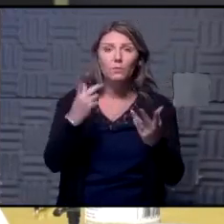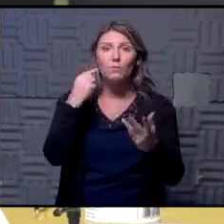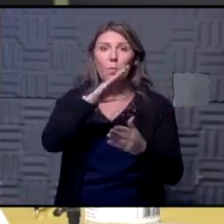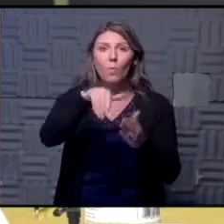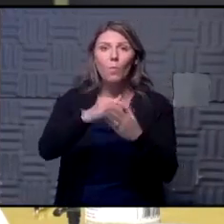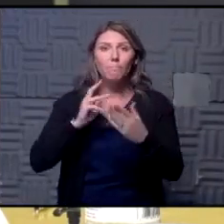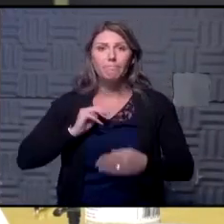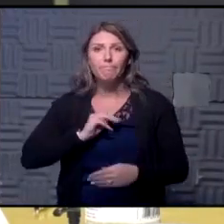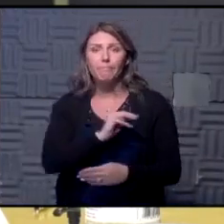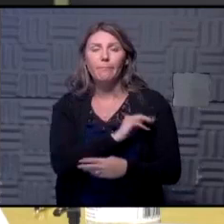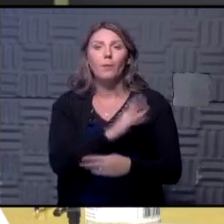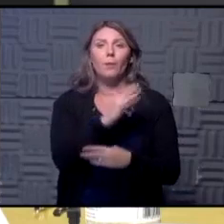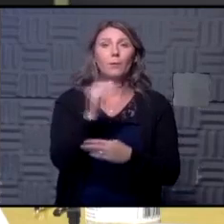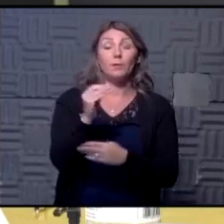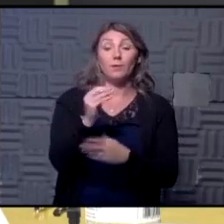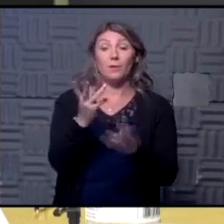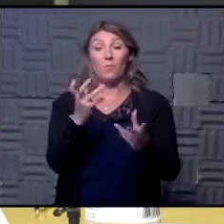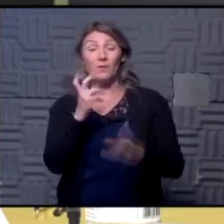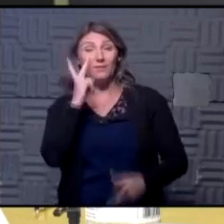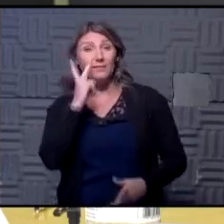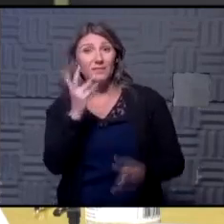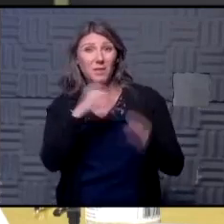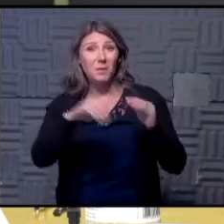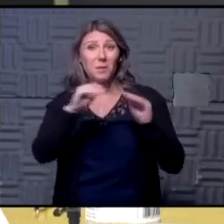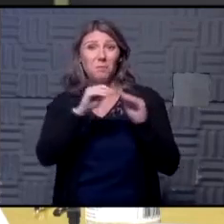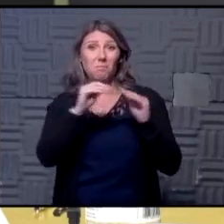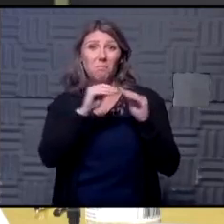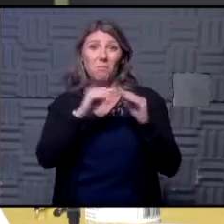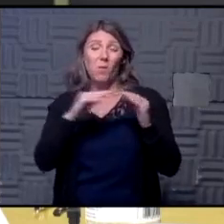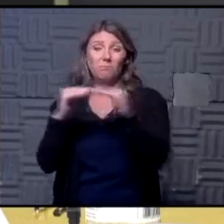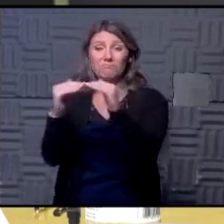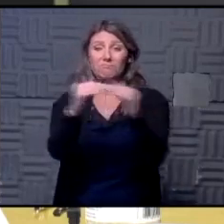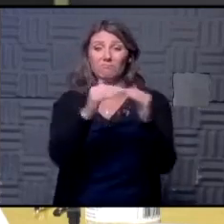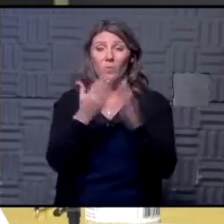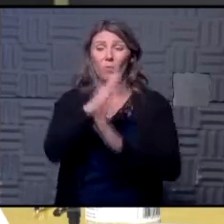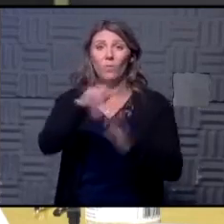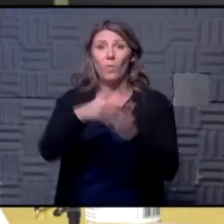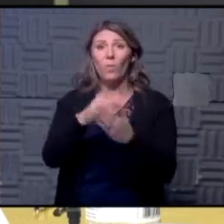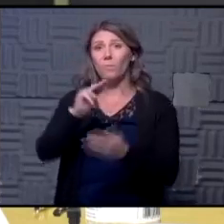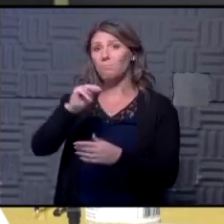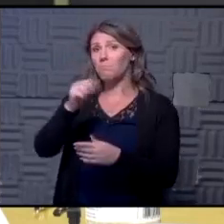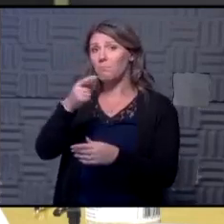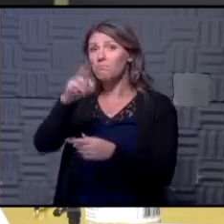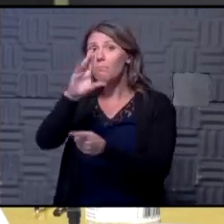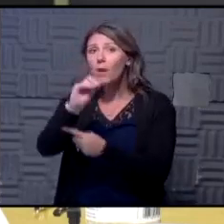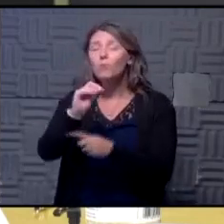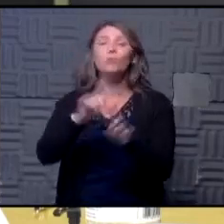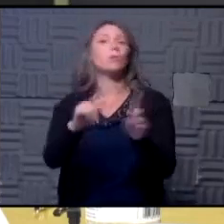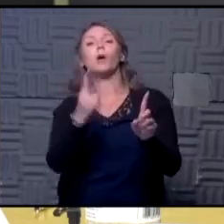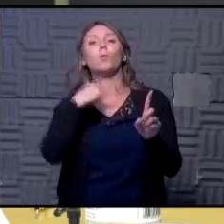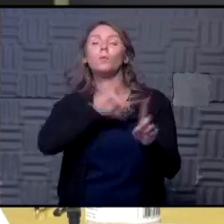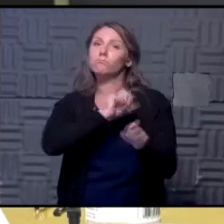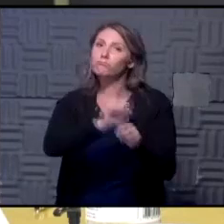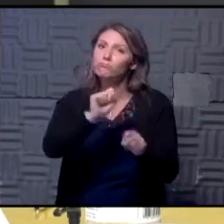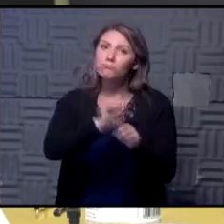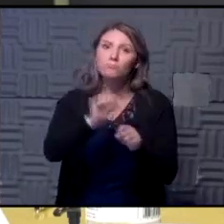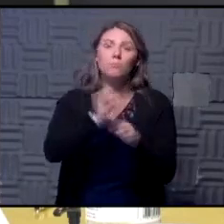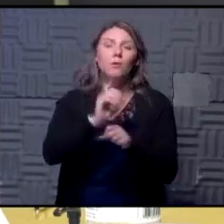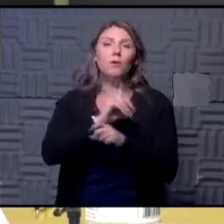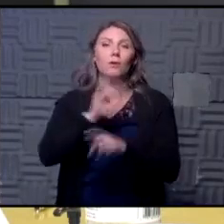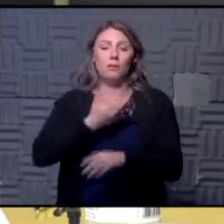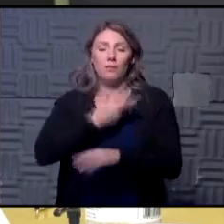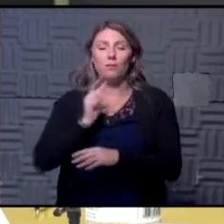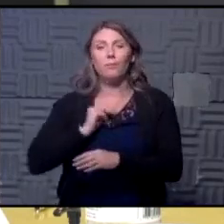um you know we would have liked to have seen more alignment across the metro but we've been working hard to ensure that our members have the right